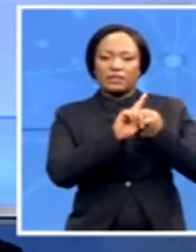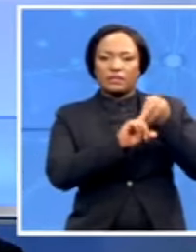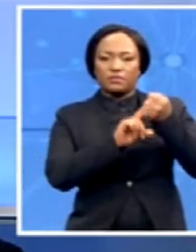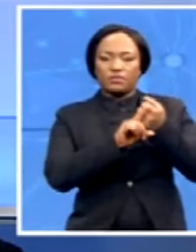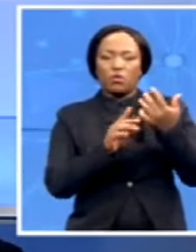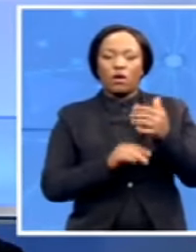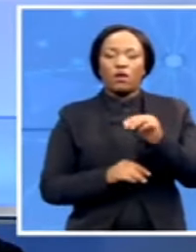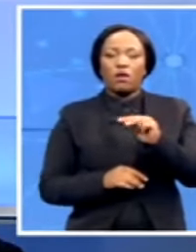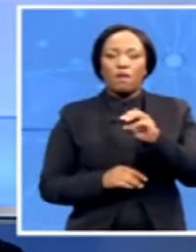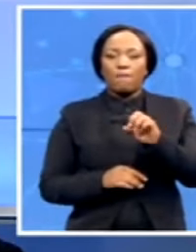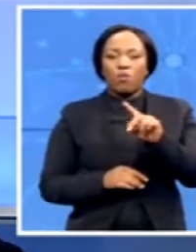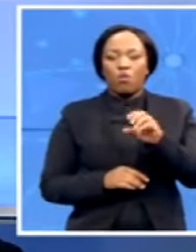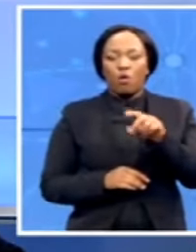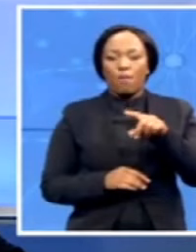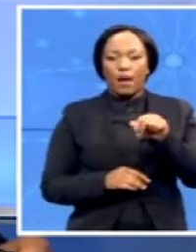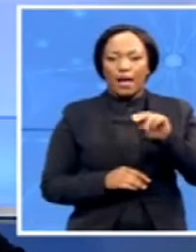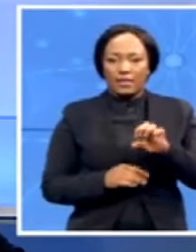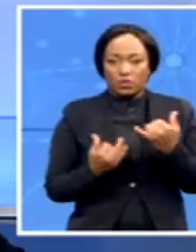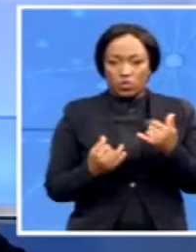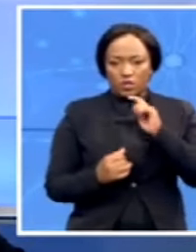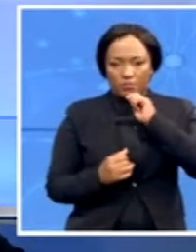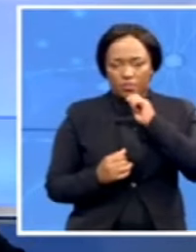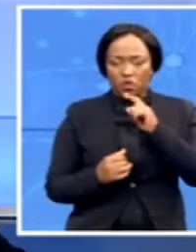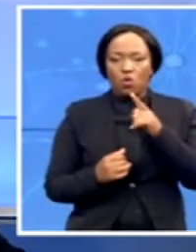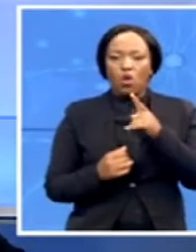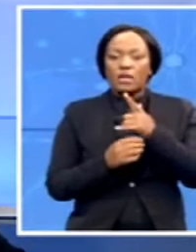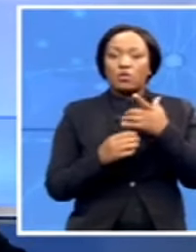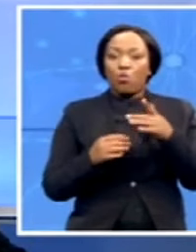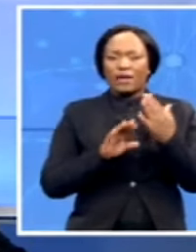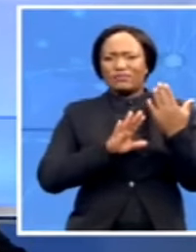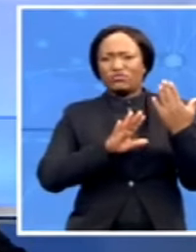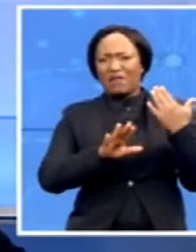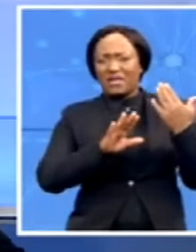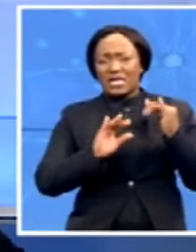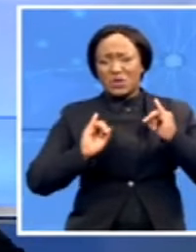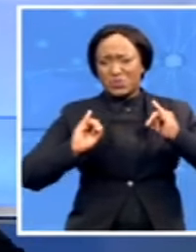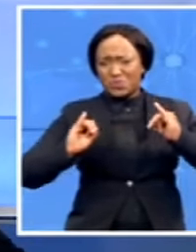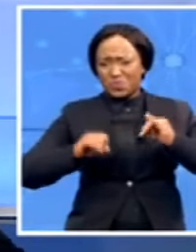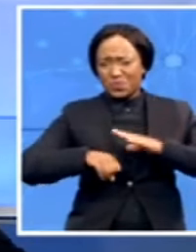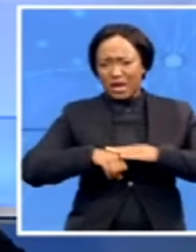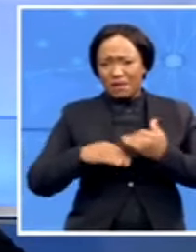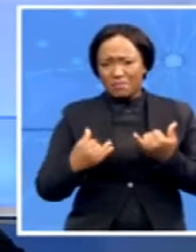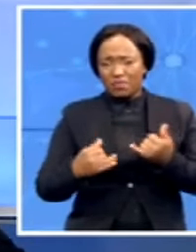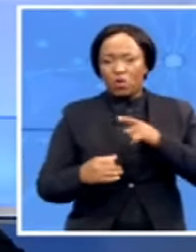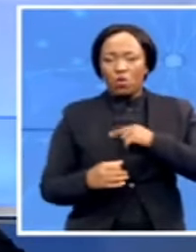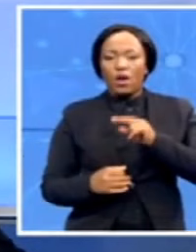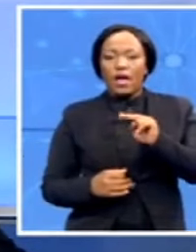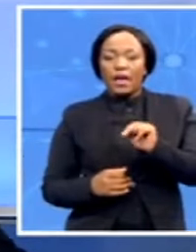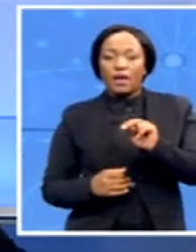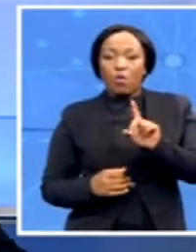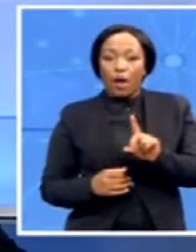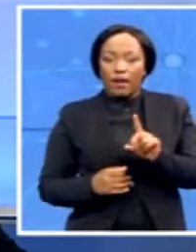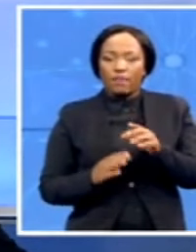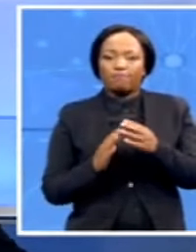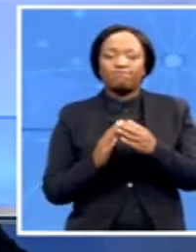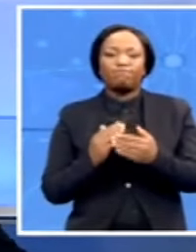roads carry heavy traffic volumes during this time of year, especially the N1 towards Musina and the Bight Bridge Butter Post.